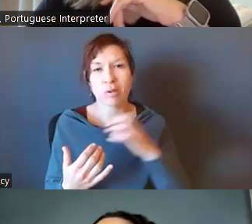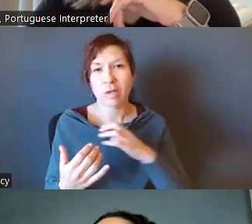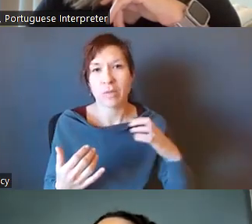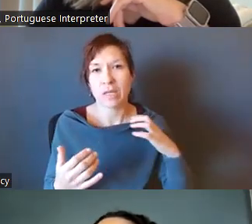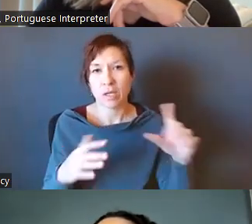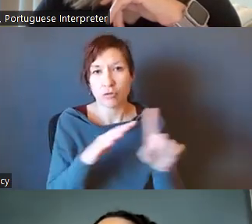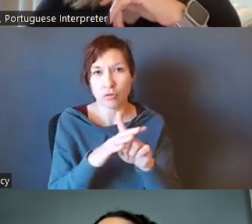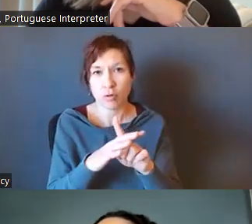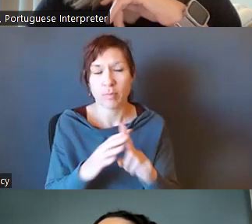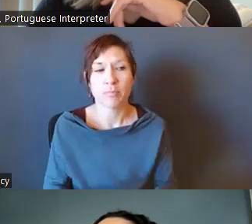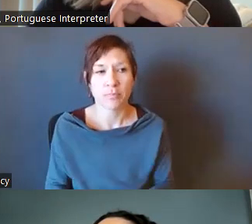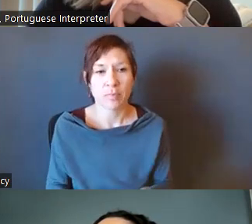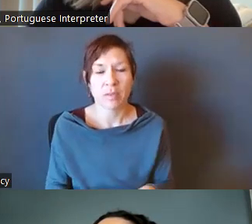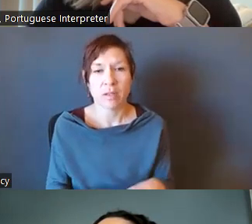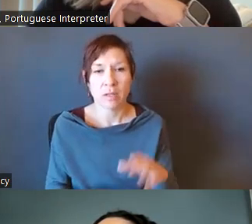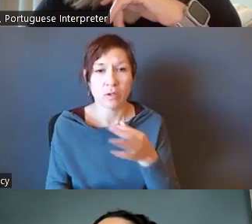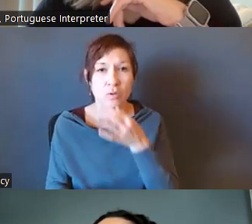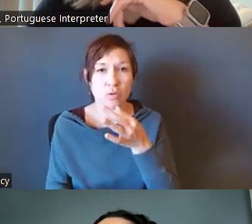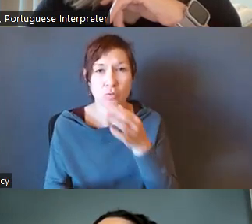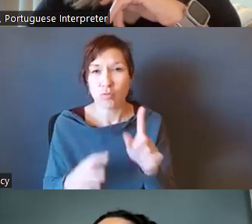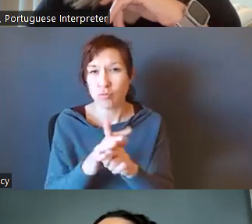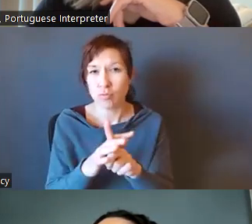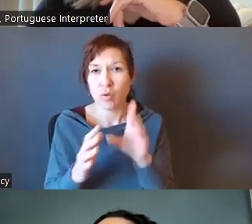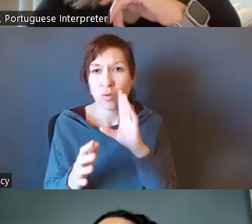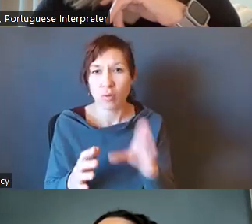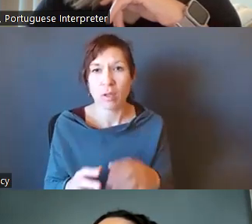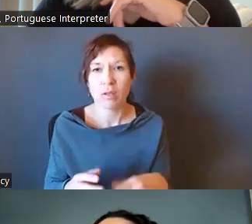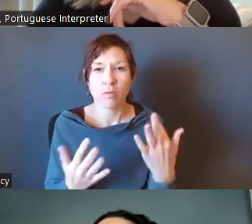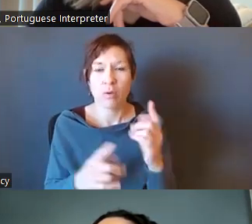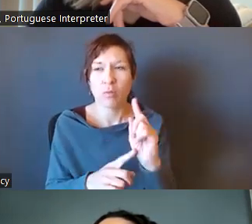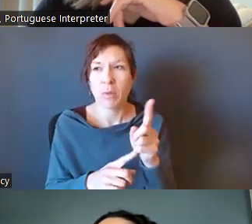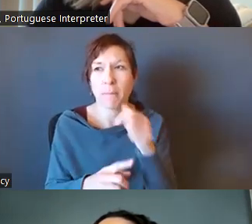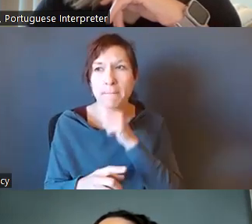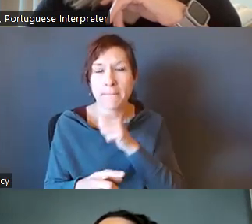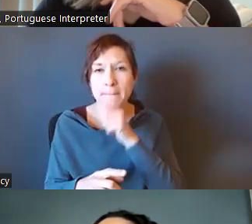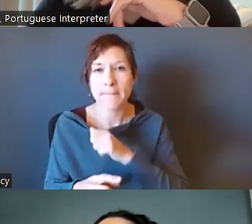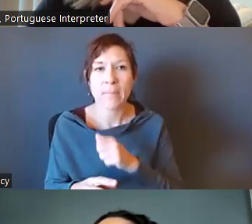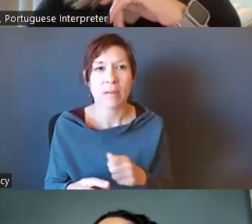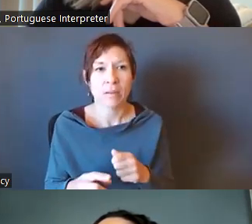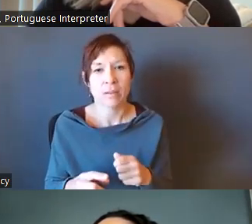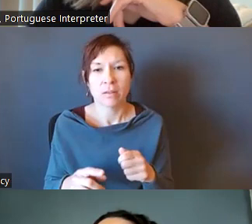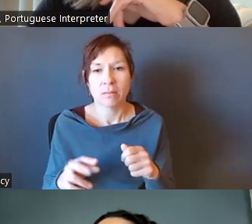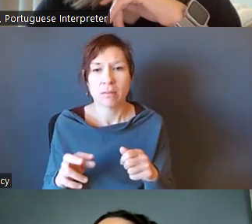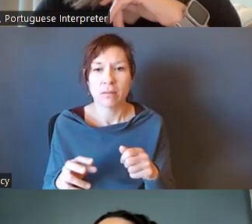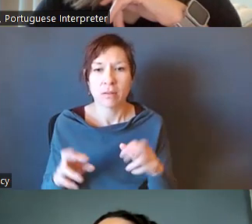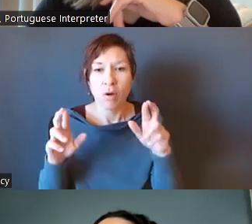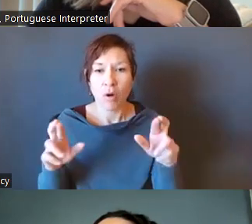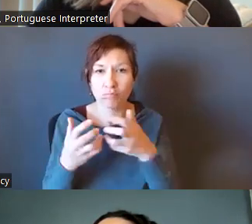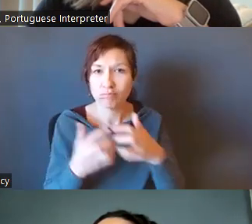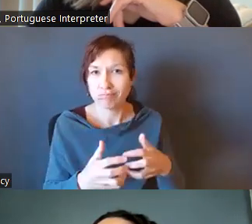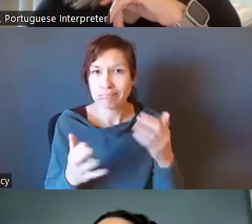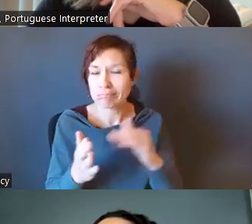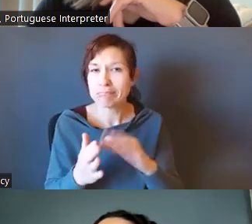to rejoin, so she should be on shortly. So please just give us a moment to get everything settled again, and thank you again for your patience.